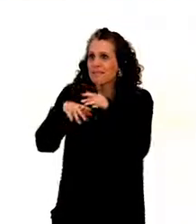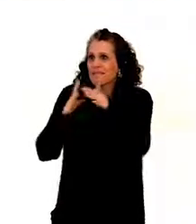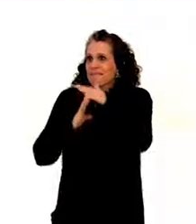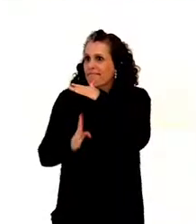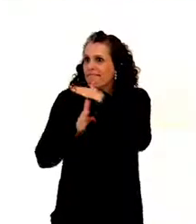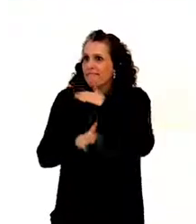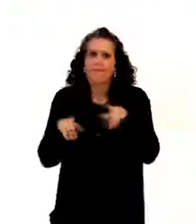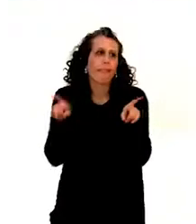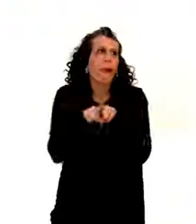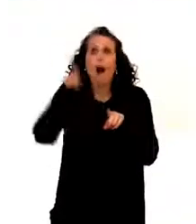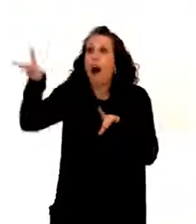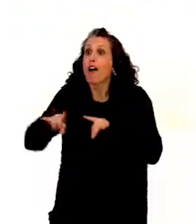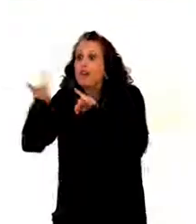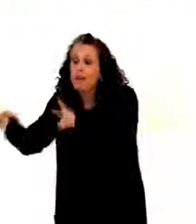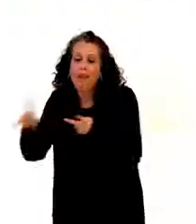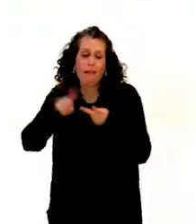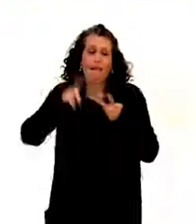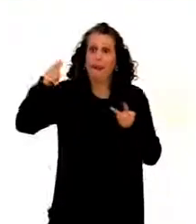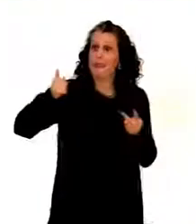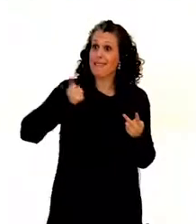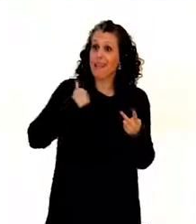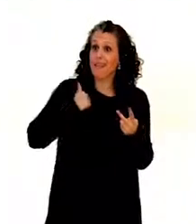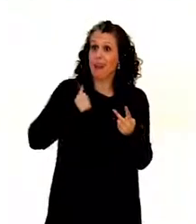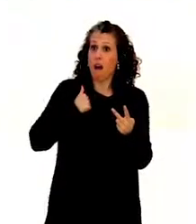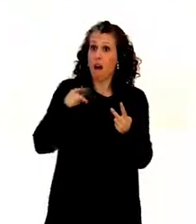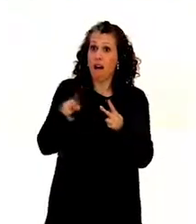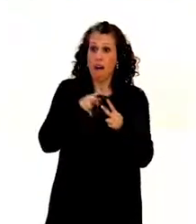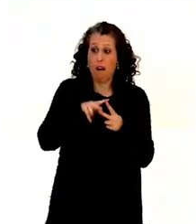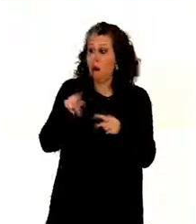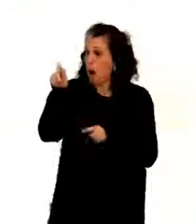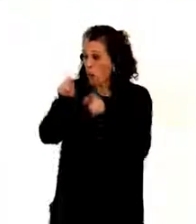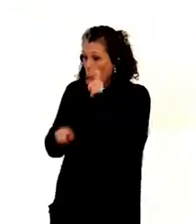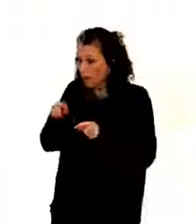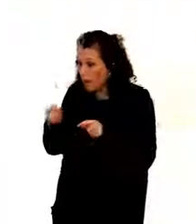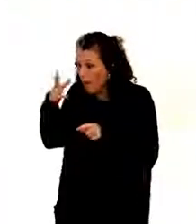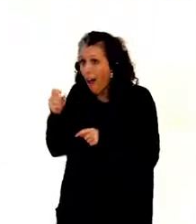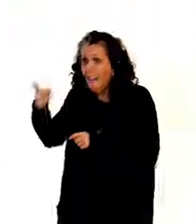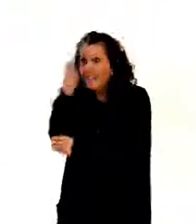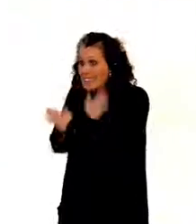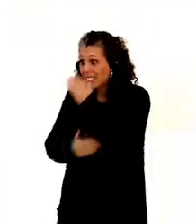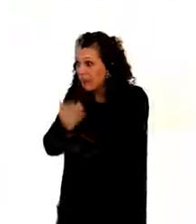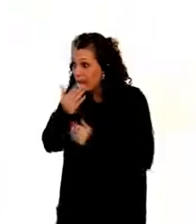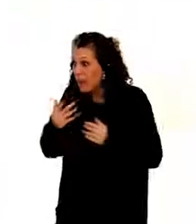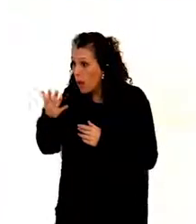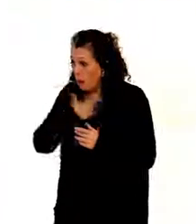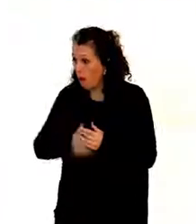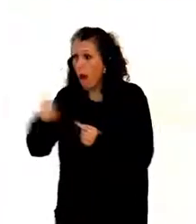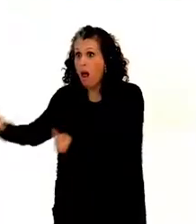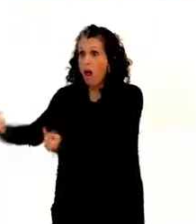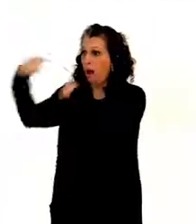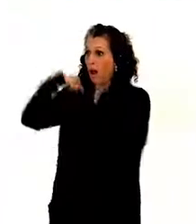countries like Australia or Canada, they have provisions that prevent persons with some types of impairments from applying for